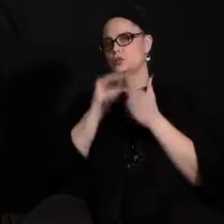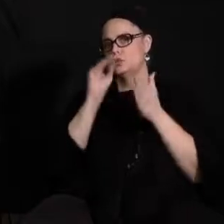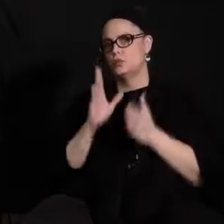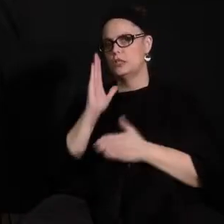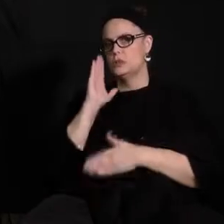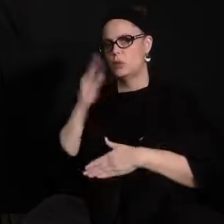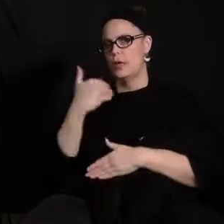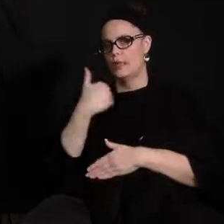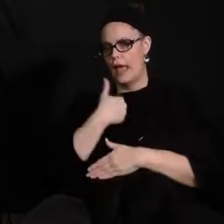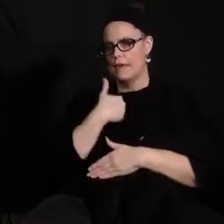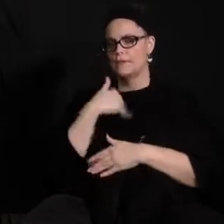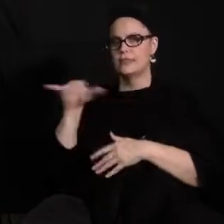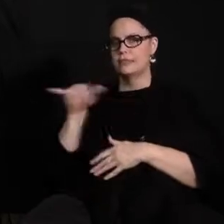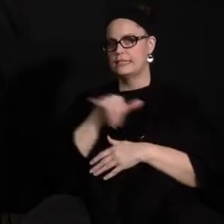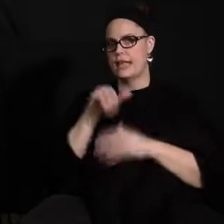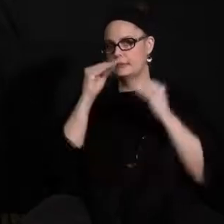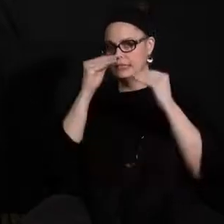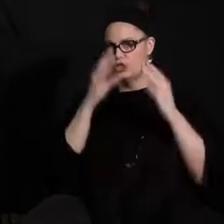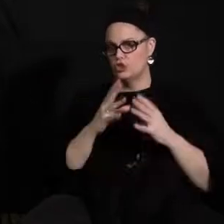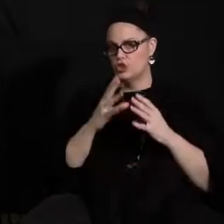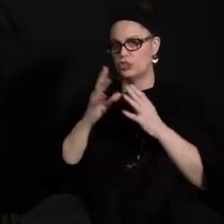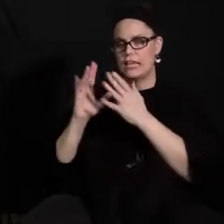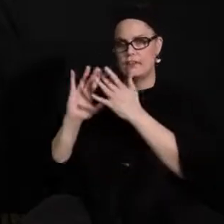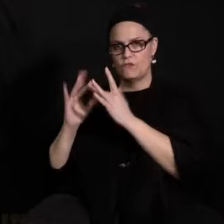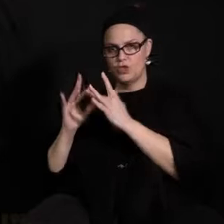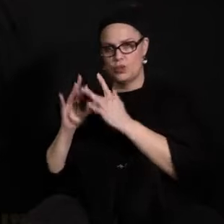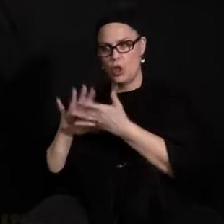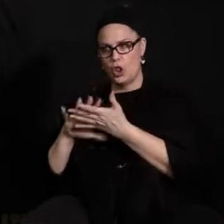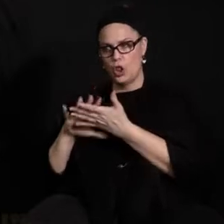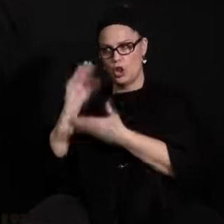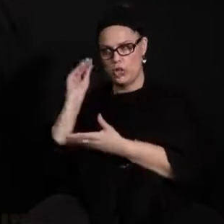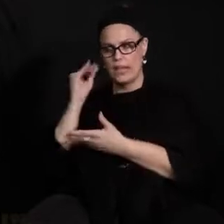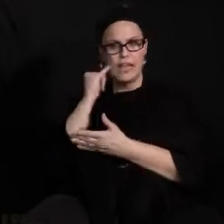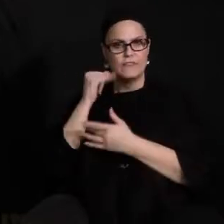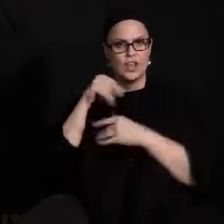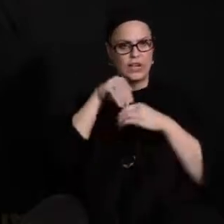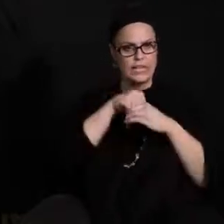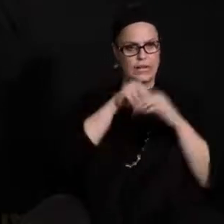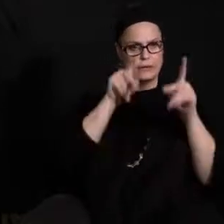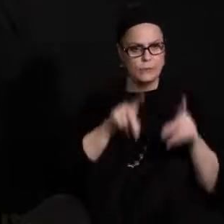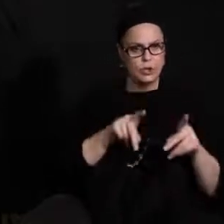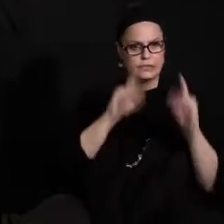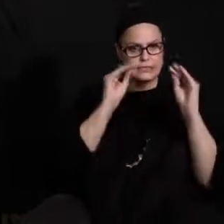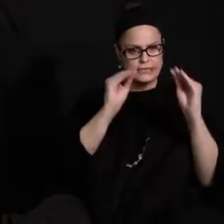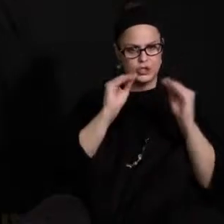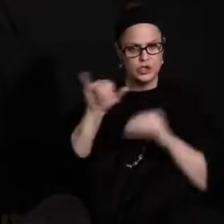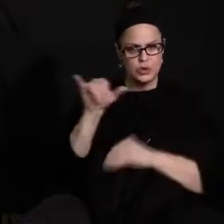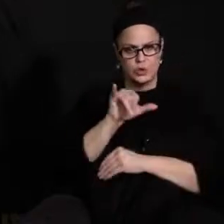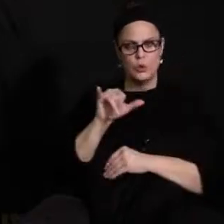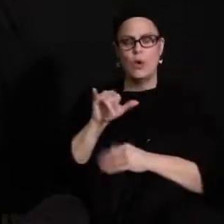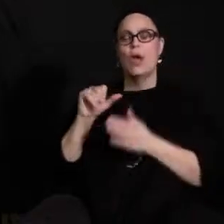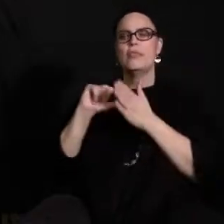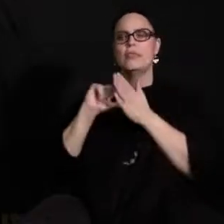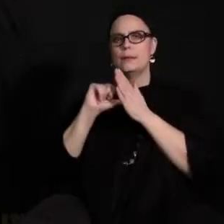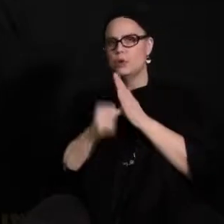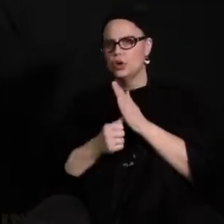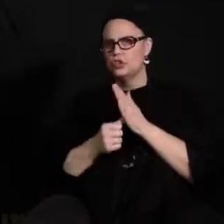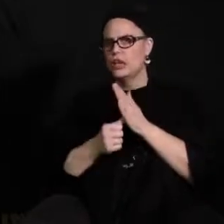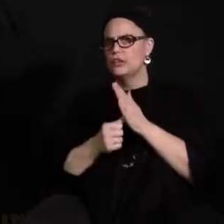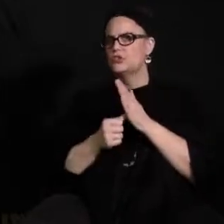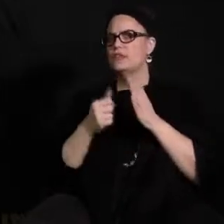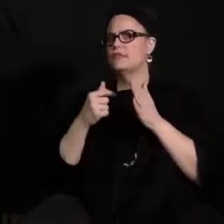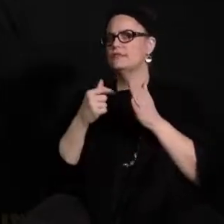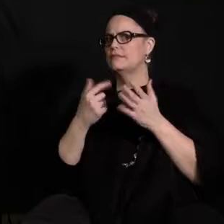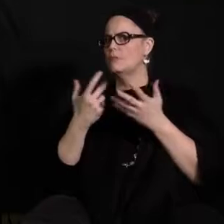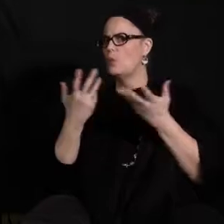same teachers in virtual learning if those teachers will be in school teaching in person the impression we've been getting from my son's high